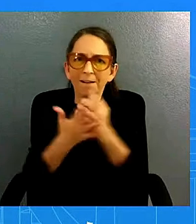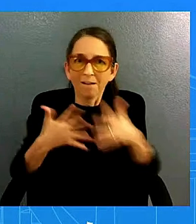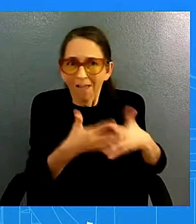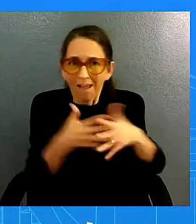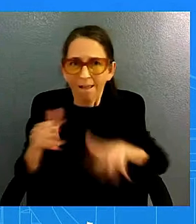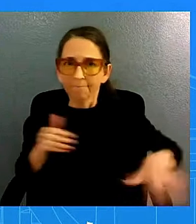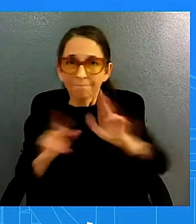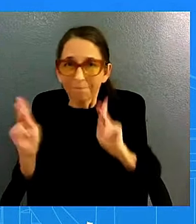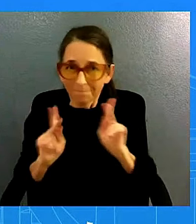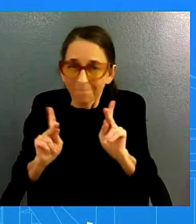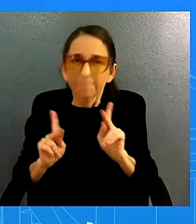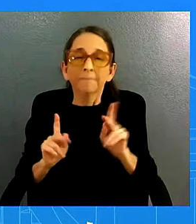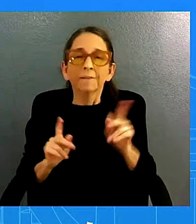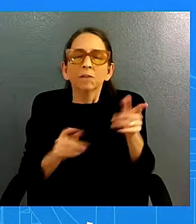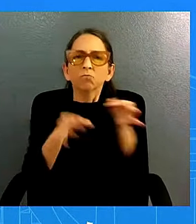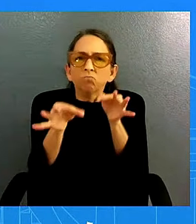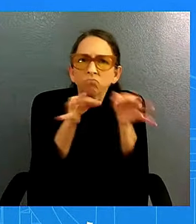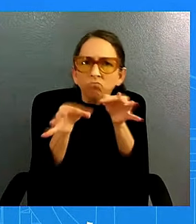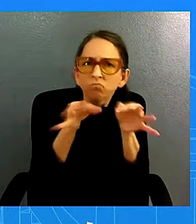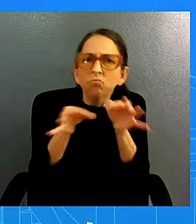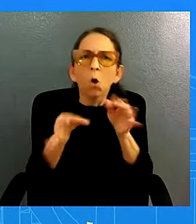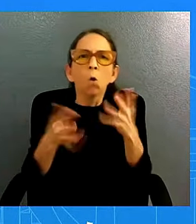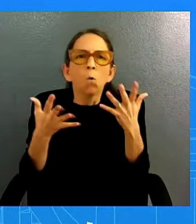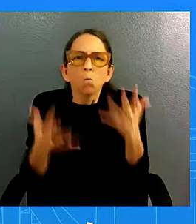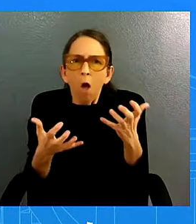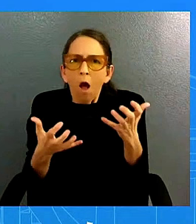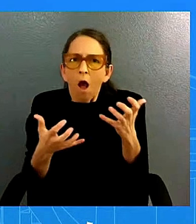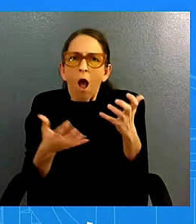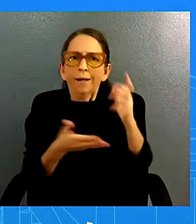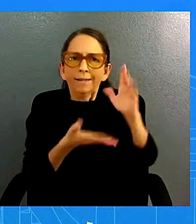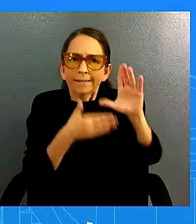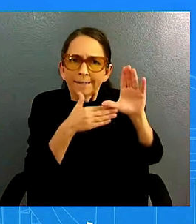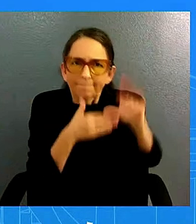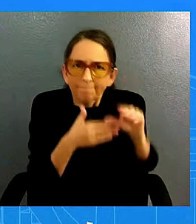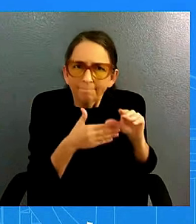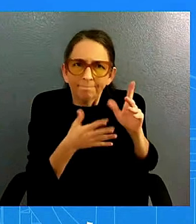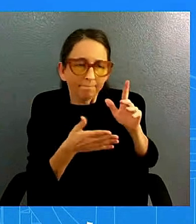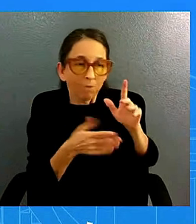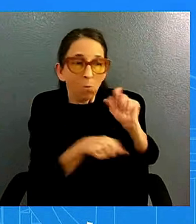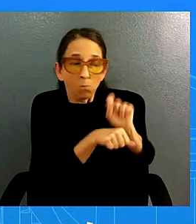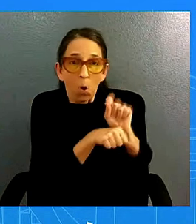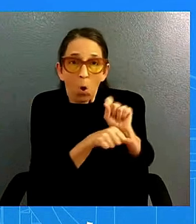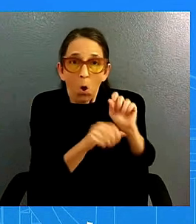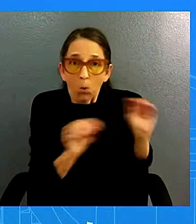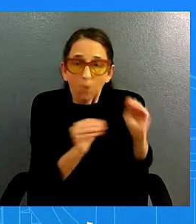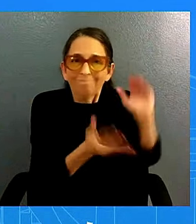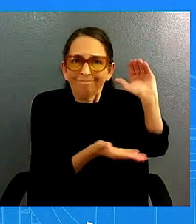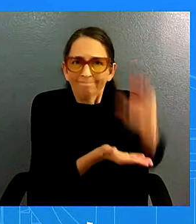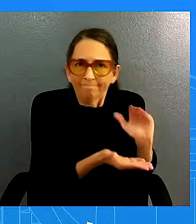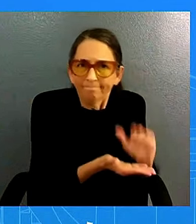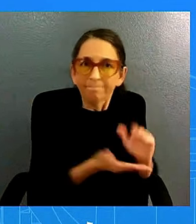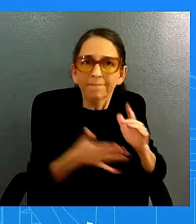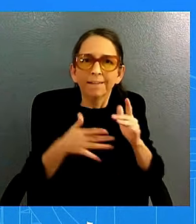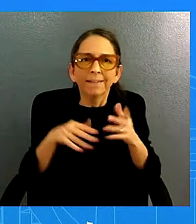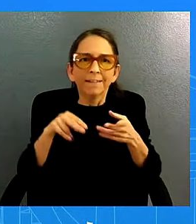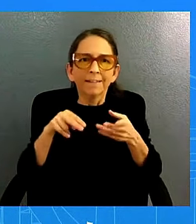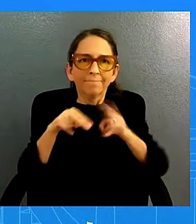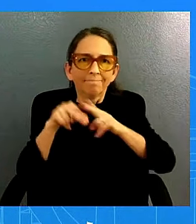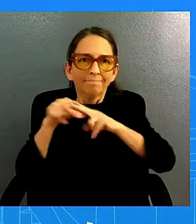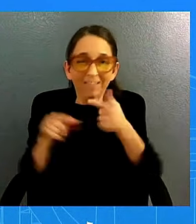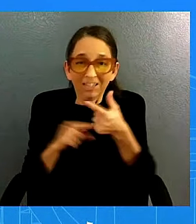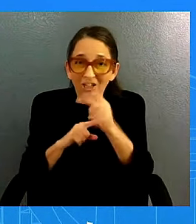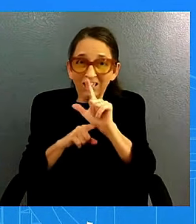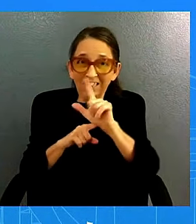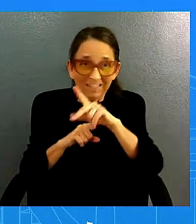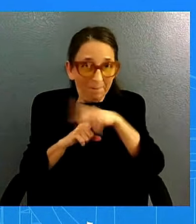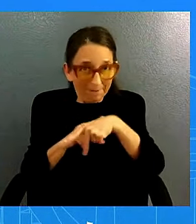unemployment job and real wage gains solid real gdp growth driven by strong consumer spending and investment he